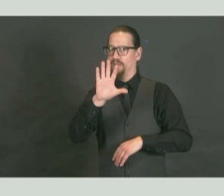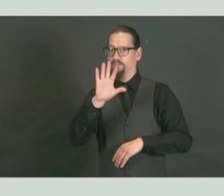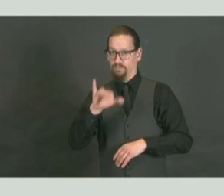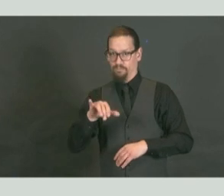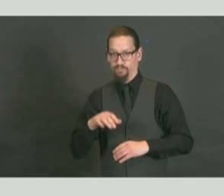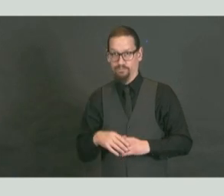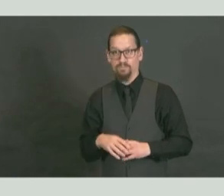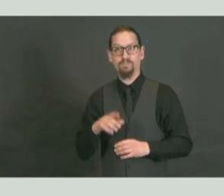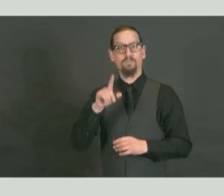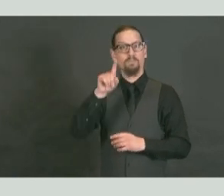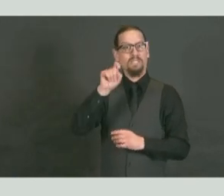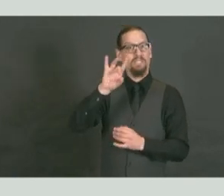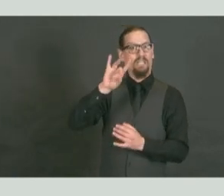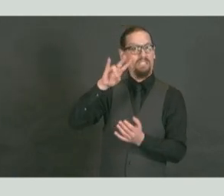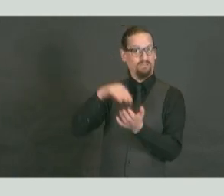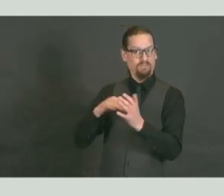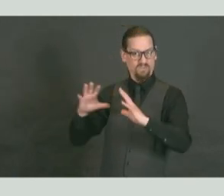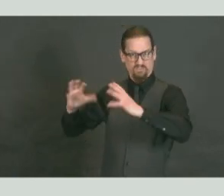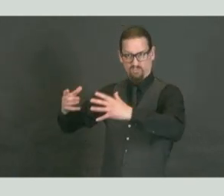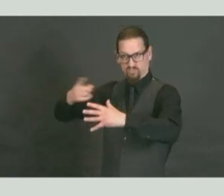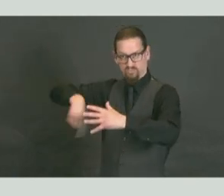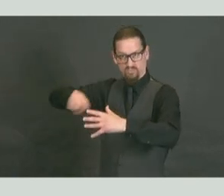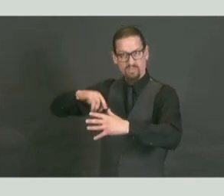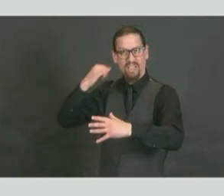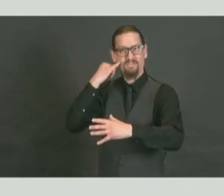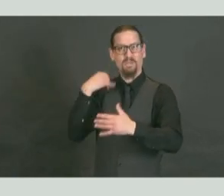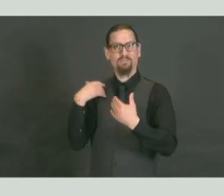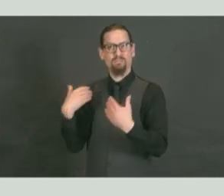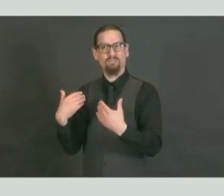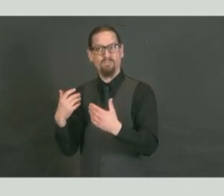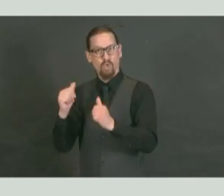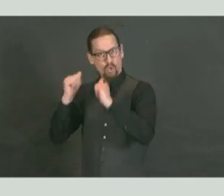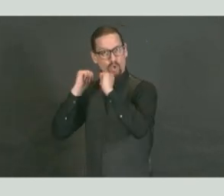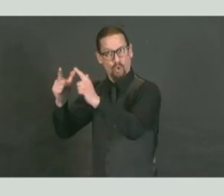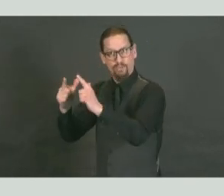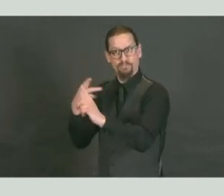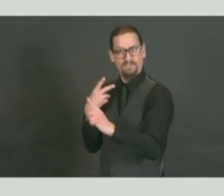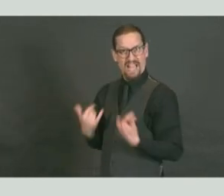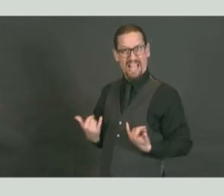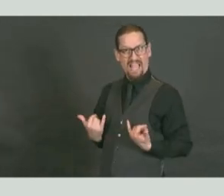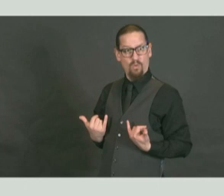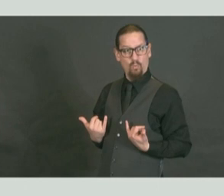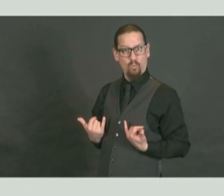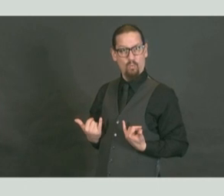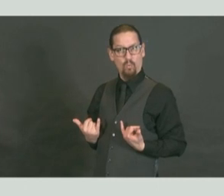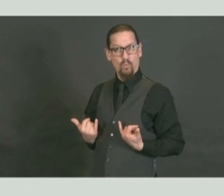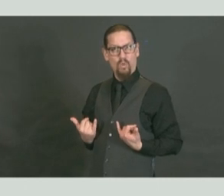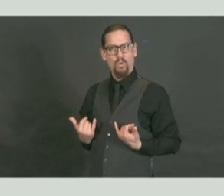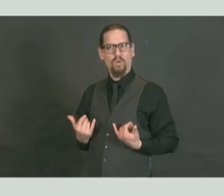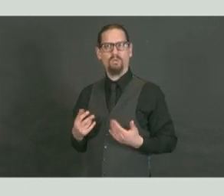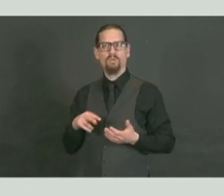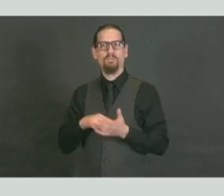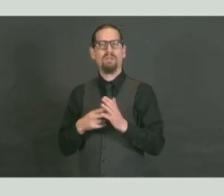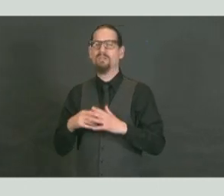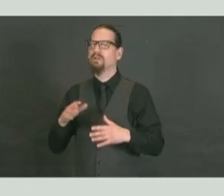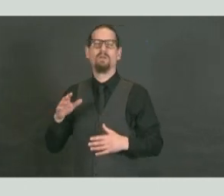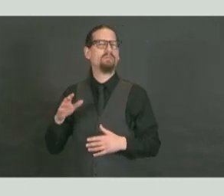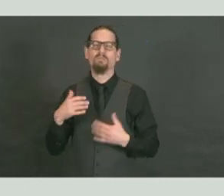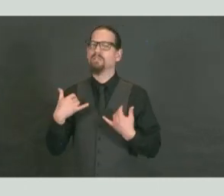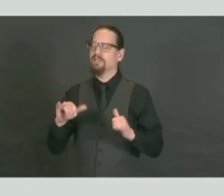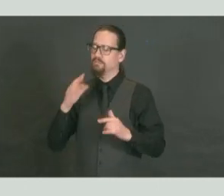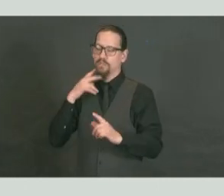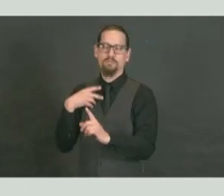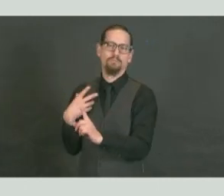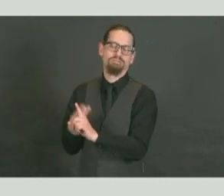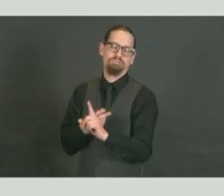65 years of age and older were eligible to get vaccinated right now, it would still take us months to get through this population, given that the